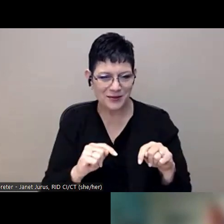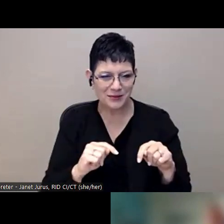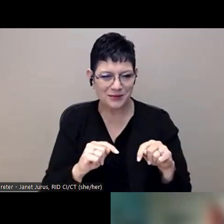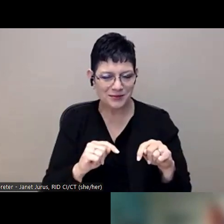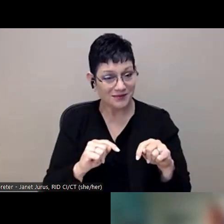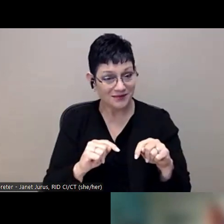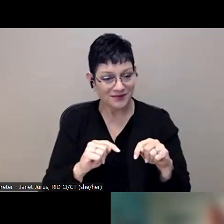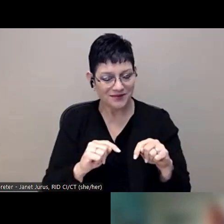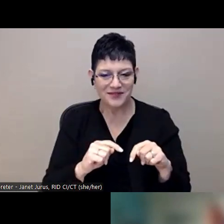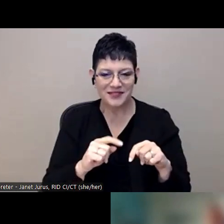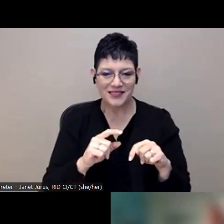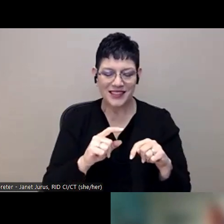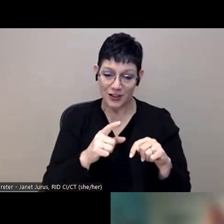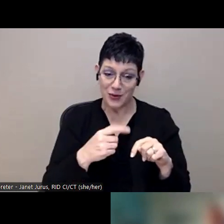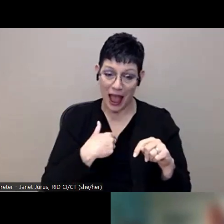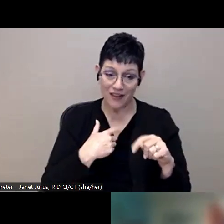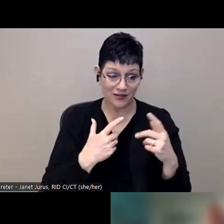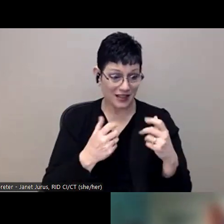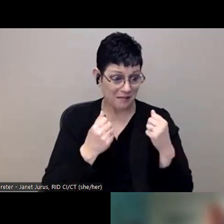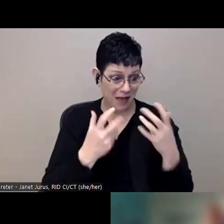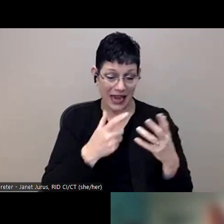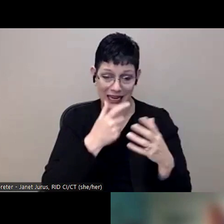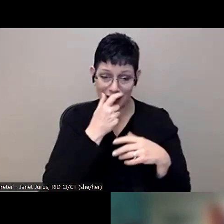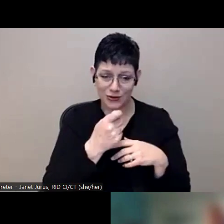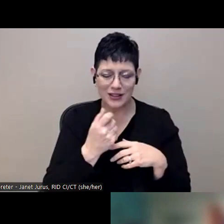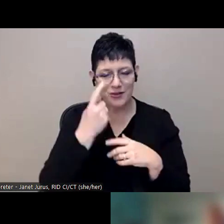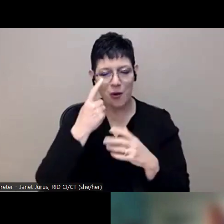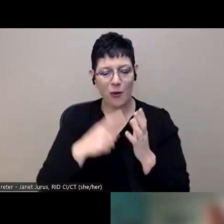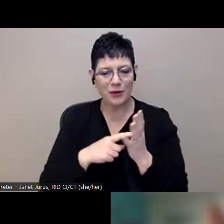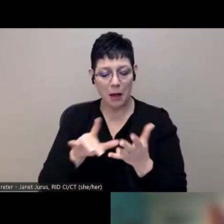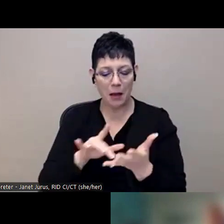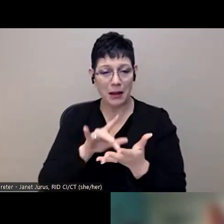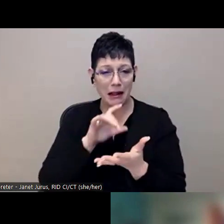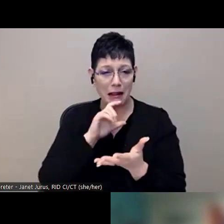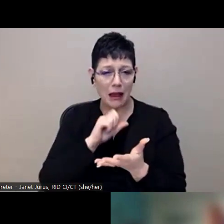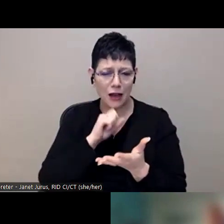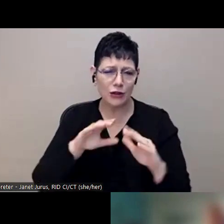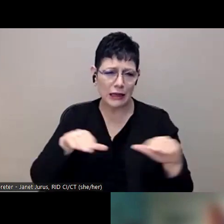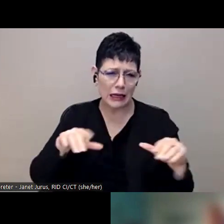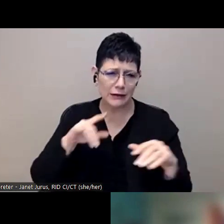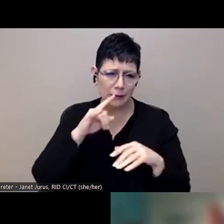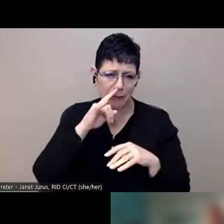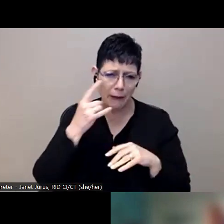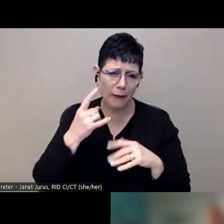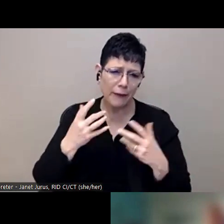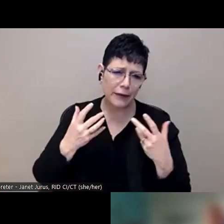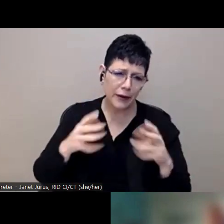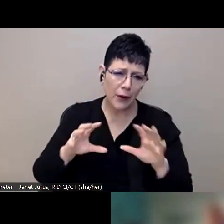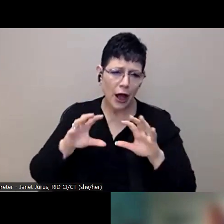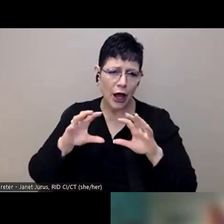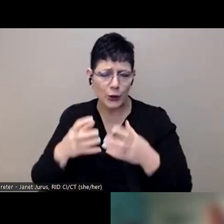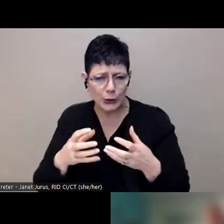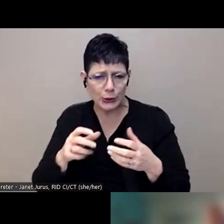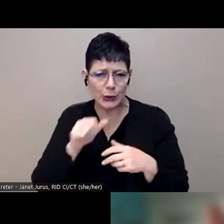time, especially in that middle school age when sometimes like doing extra groups and things just doesn't feel cool and doesn't feel